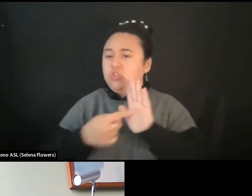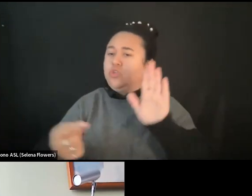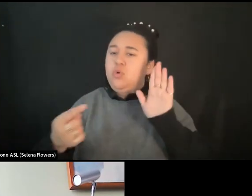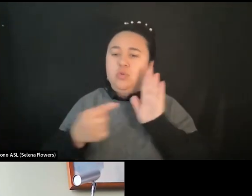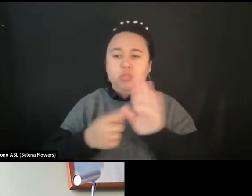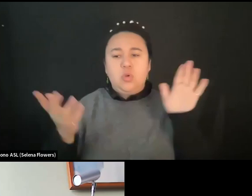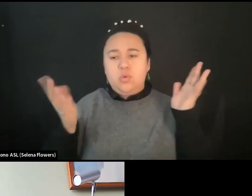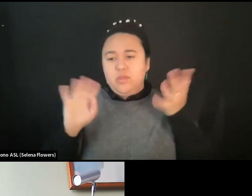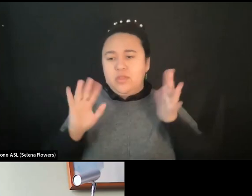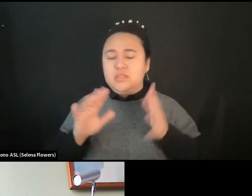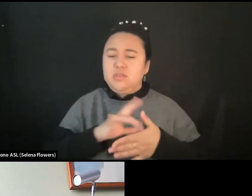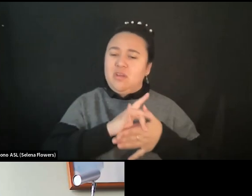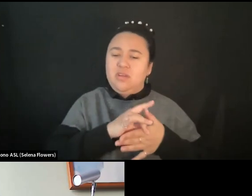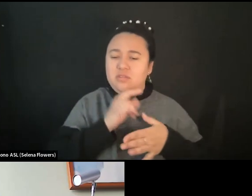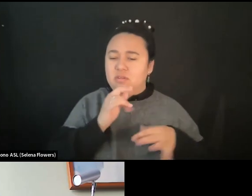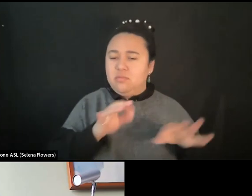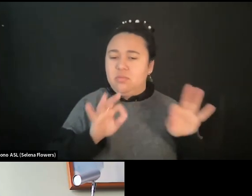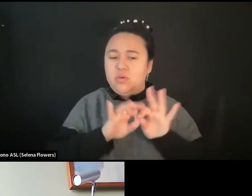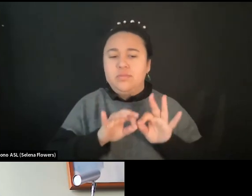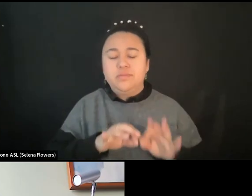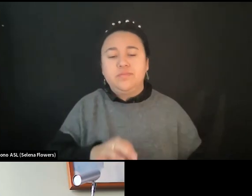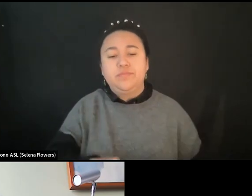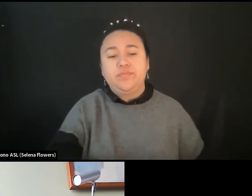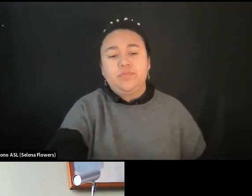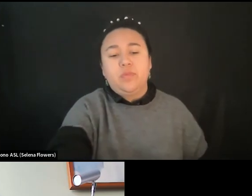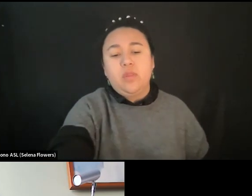Thank you. Dr. Keshavars?